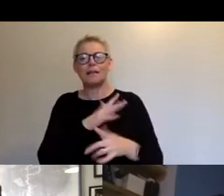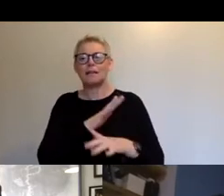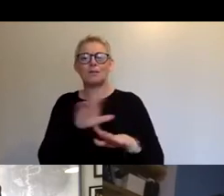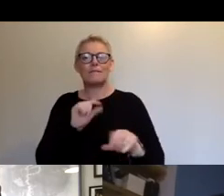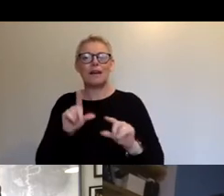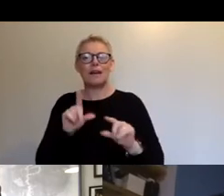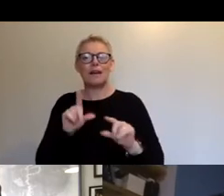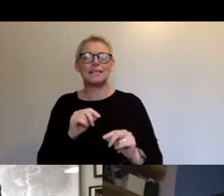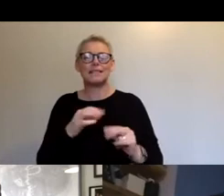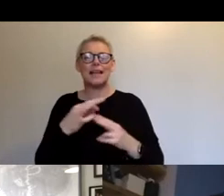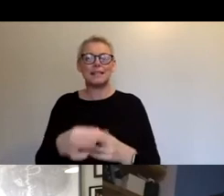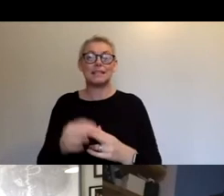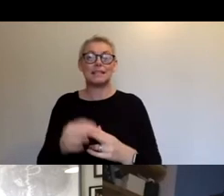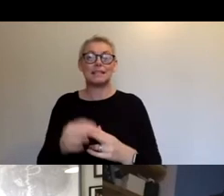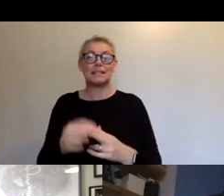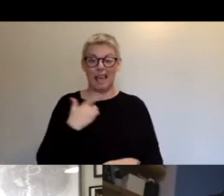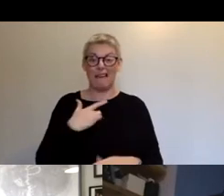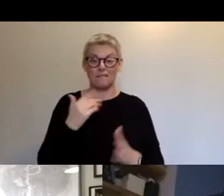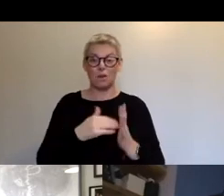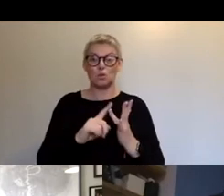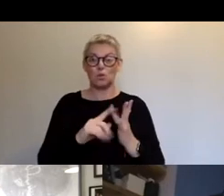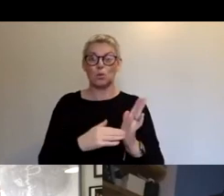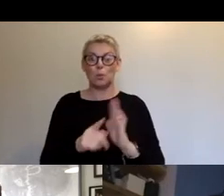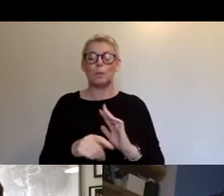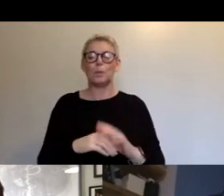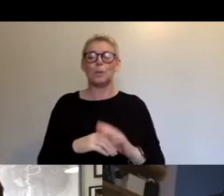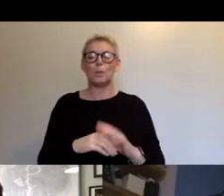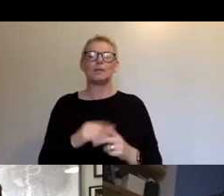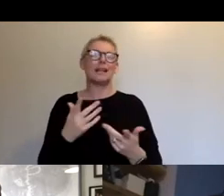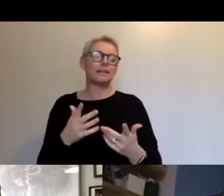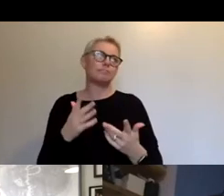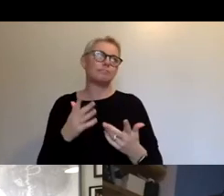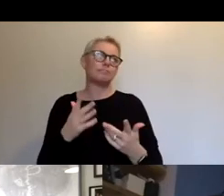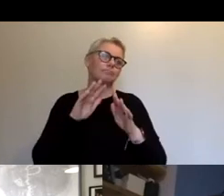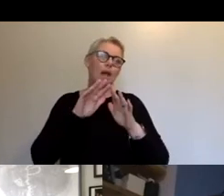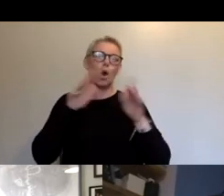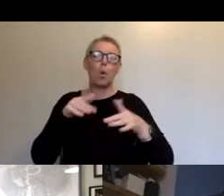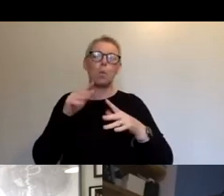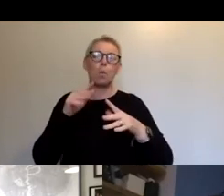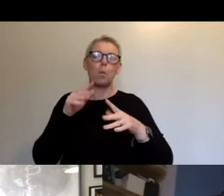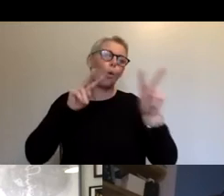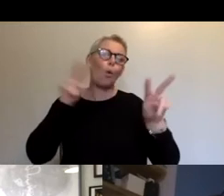was live on Zoom and part of this sort of global tour. tour of Zoom shows.